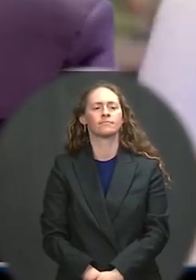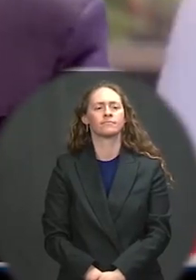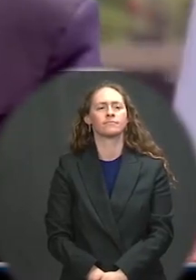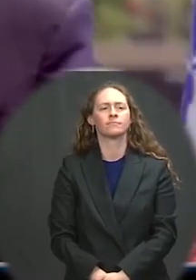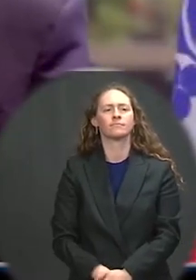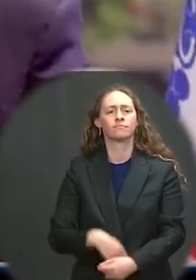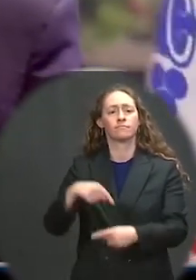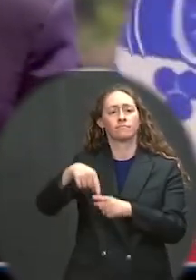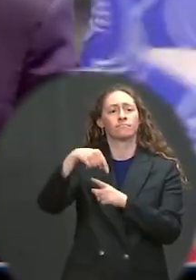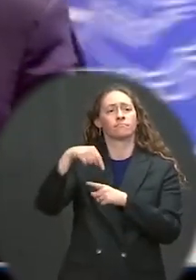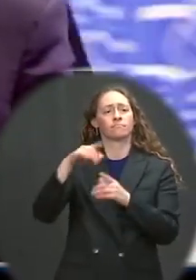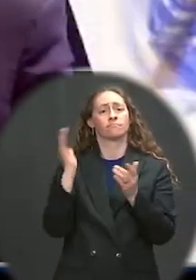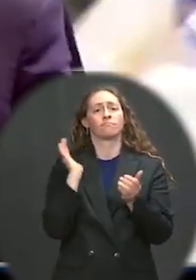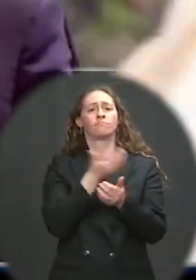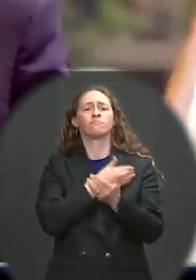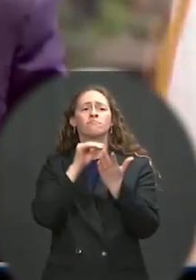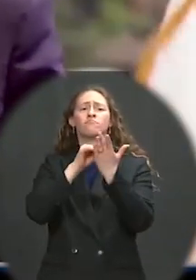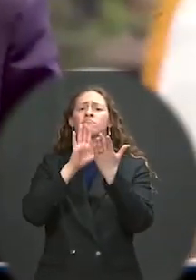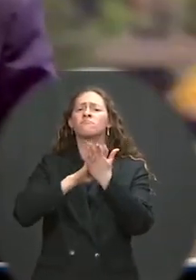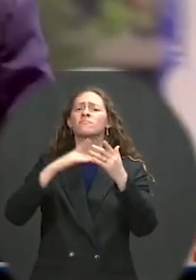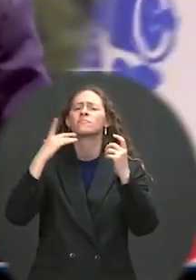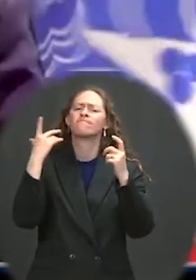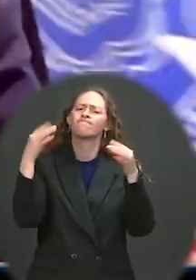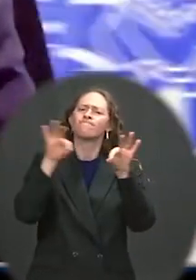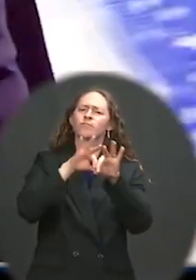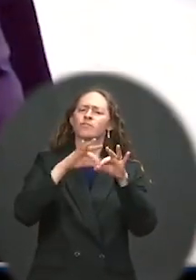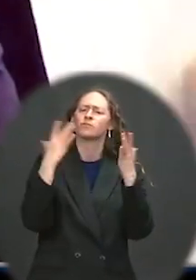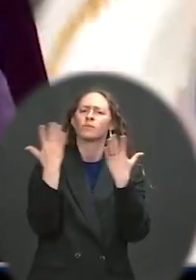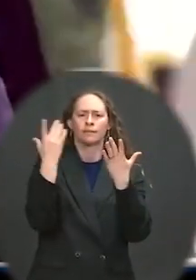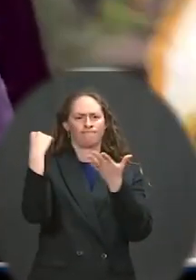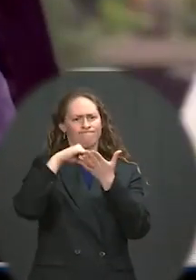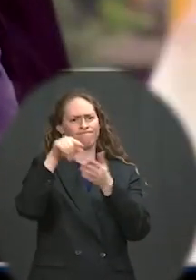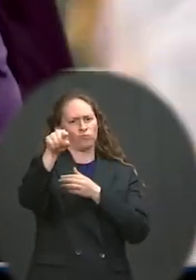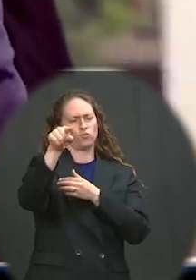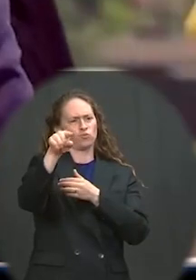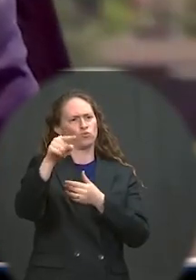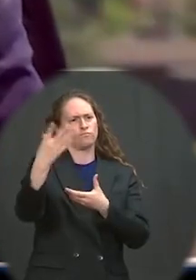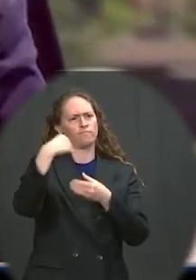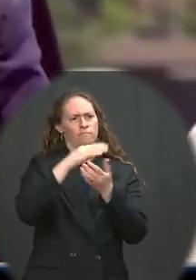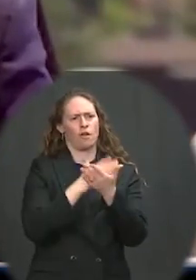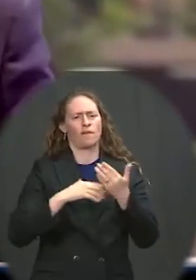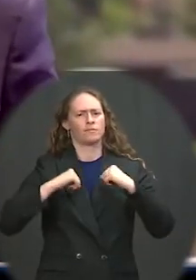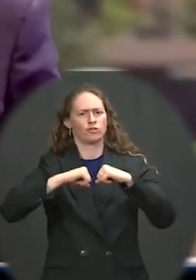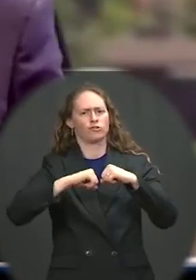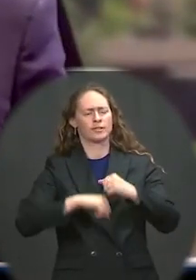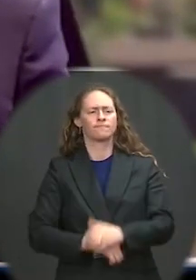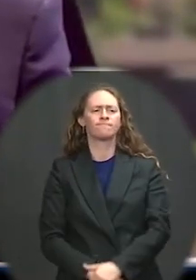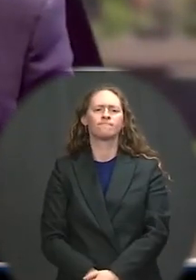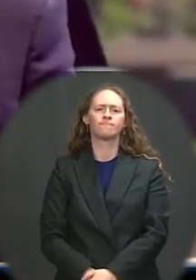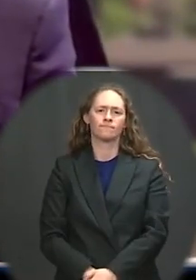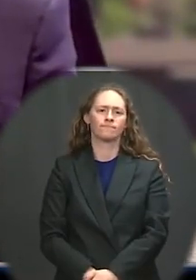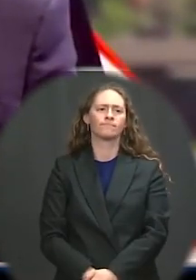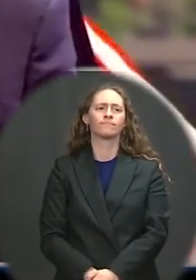kept the sea lanes open and secure. We've developed clear rules of the road. Behavior